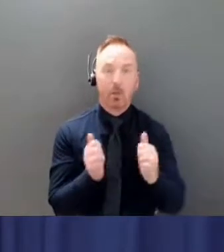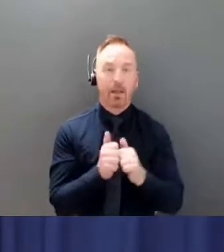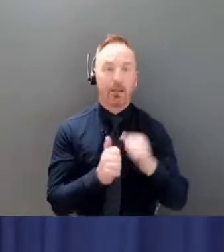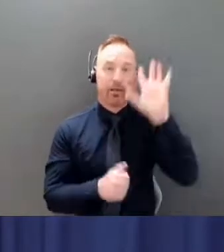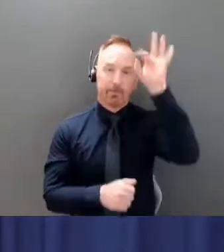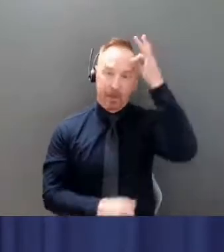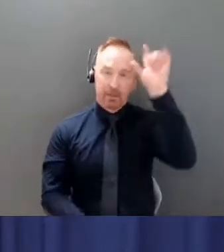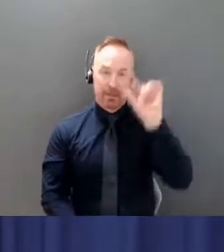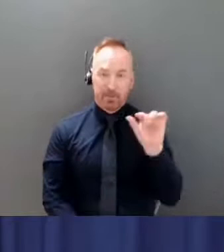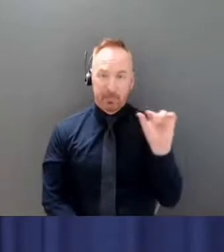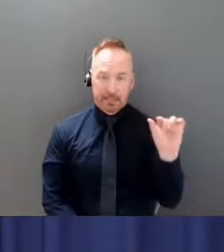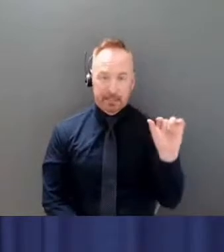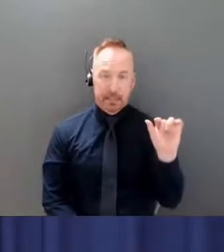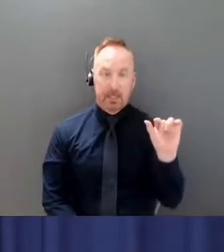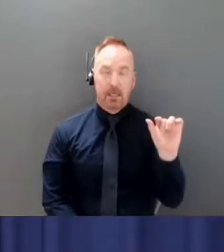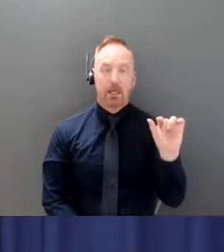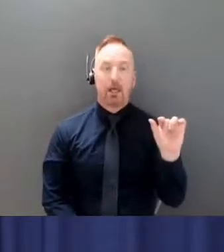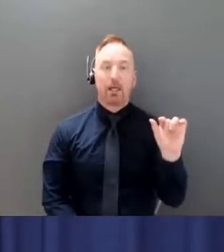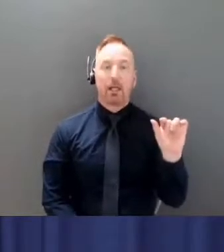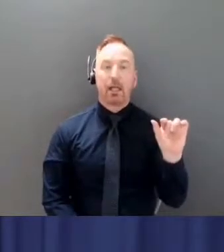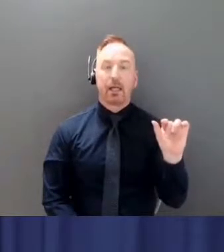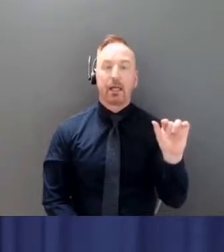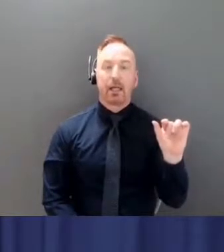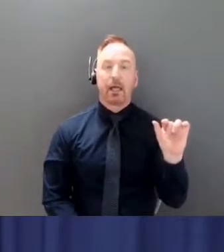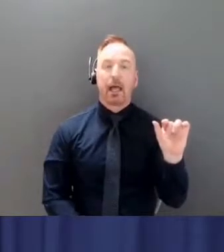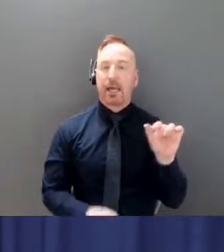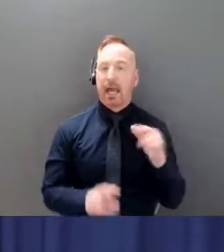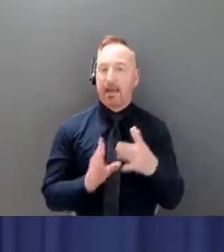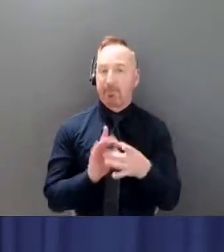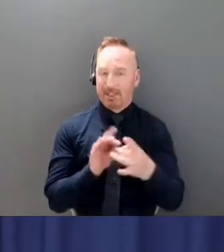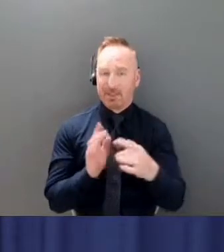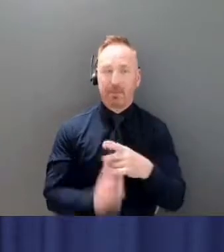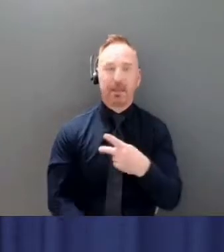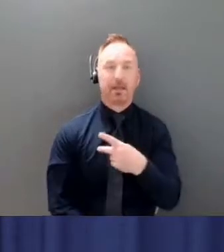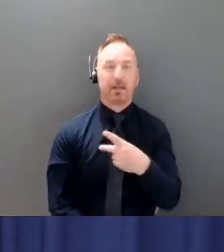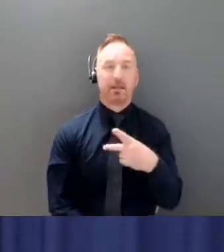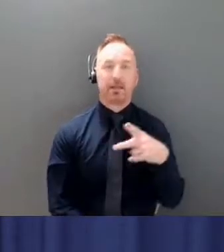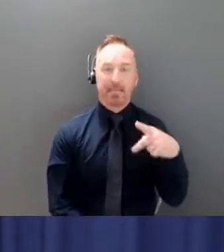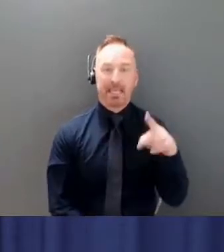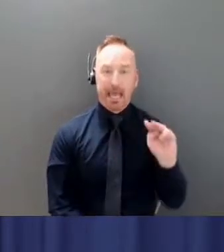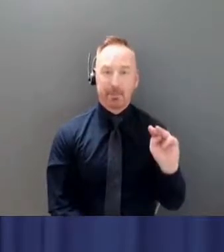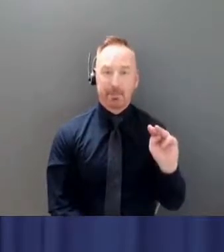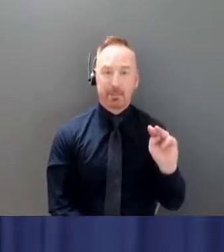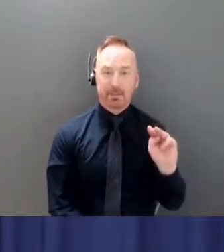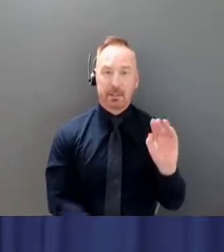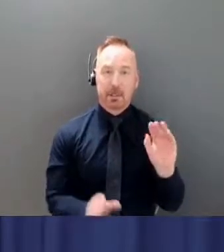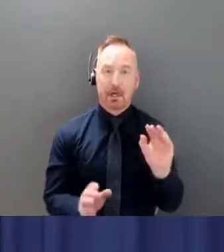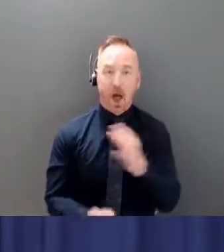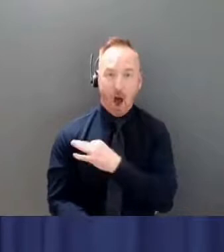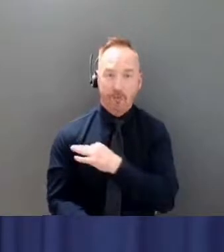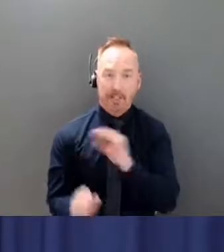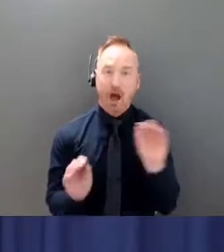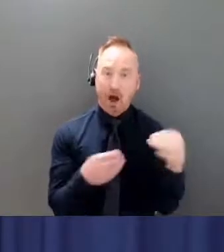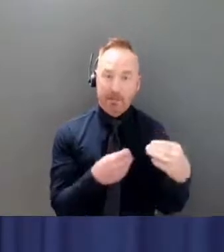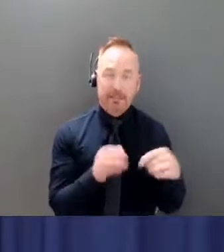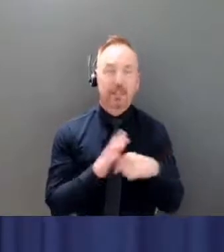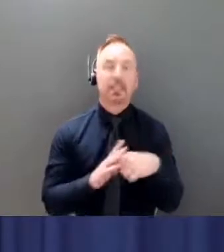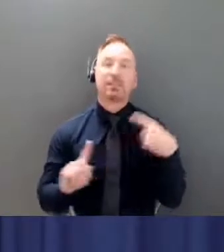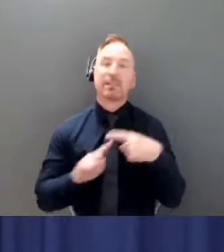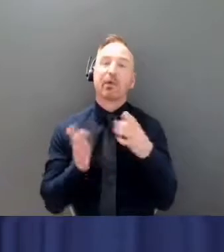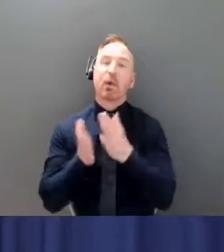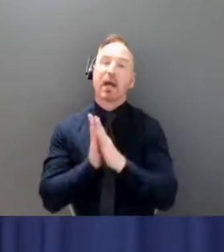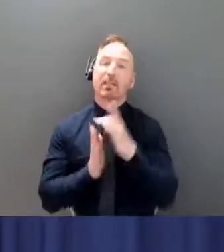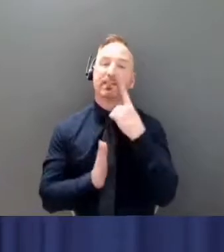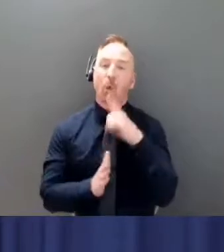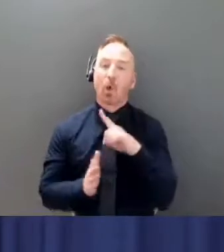including, as I've noted, with the prime minister's office. The specific request for primarily personnel,